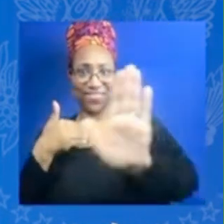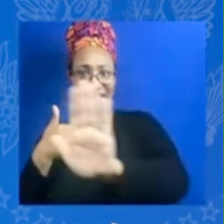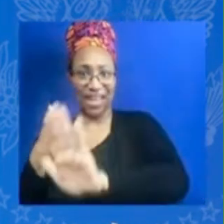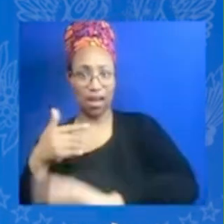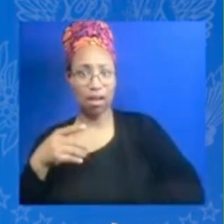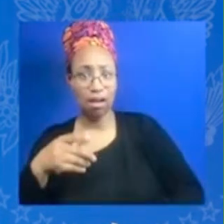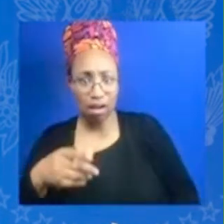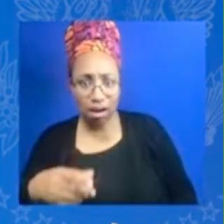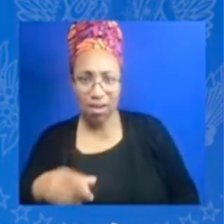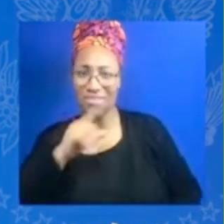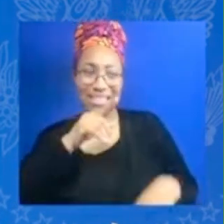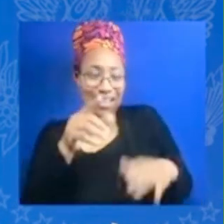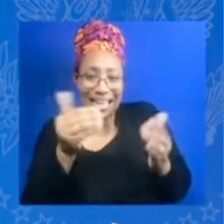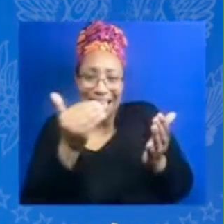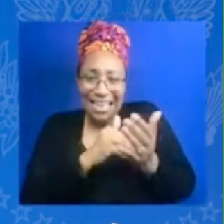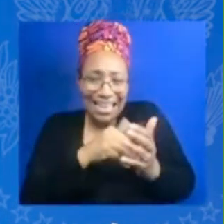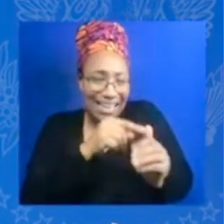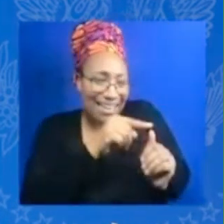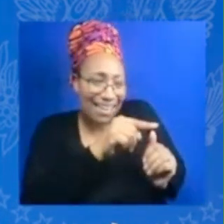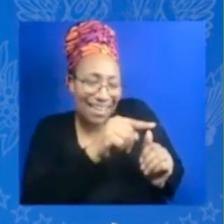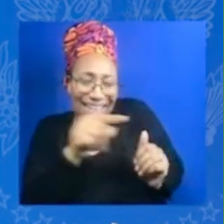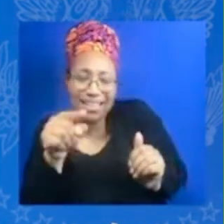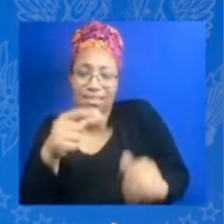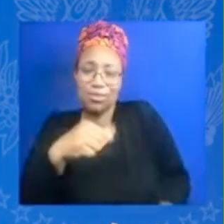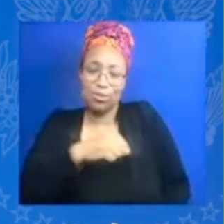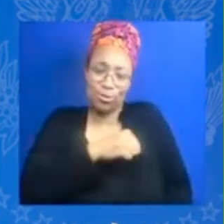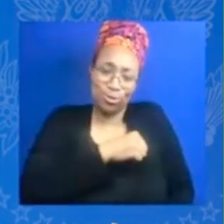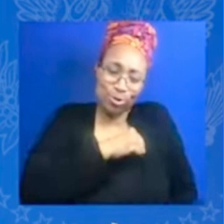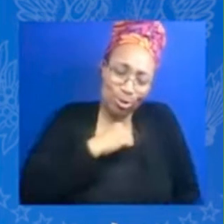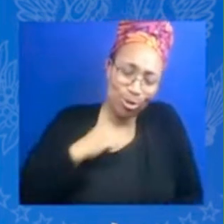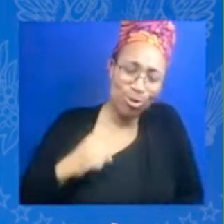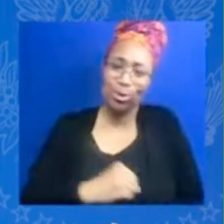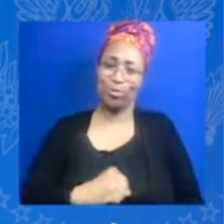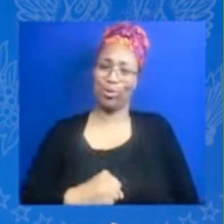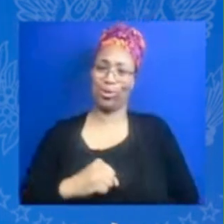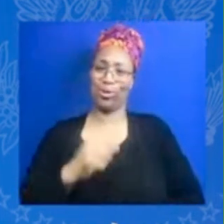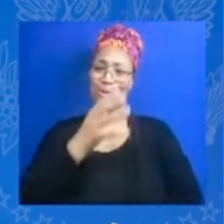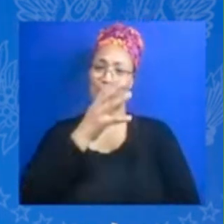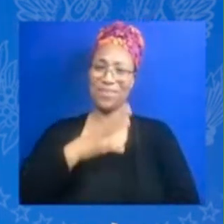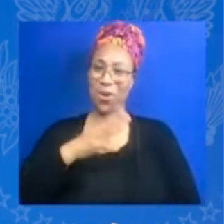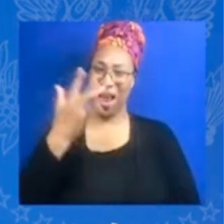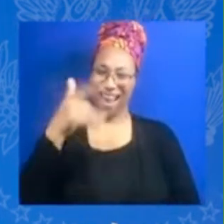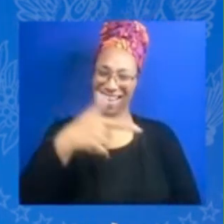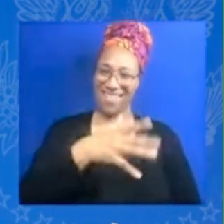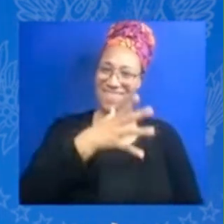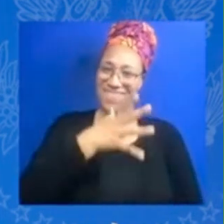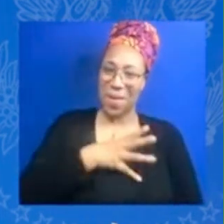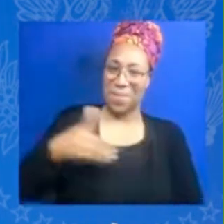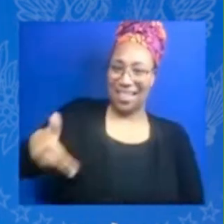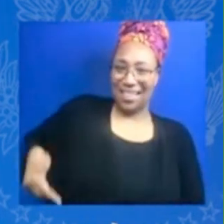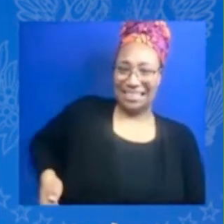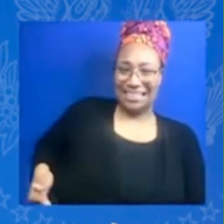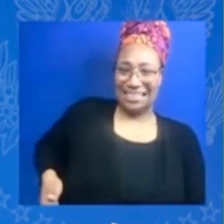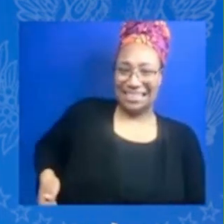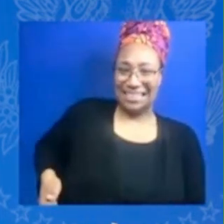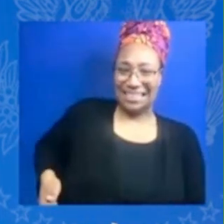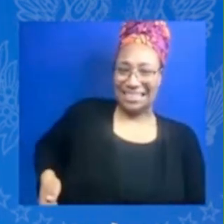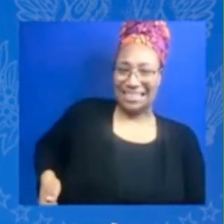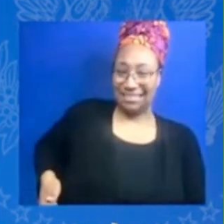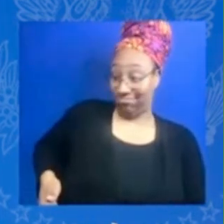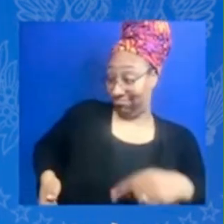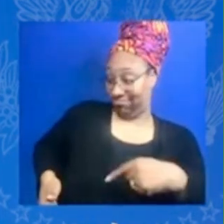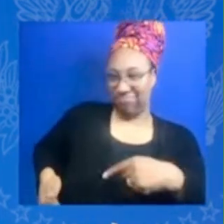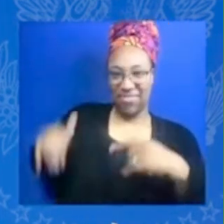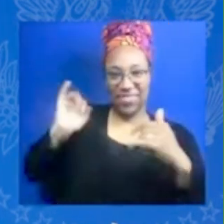superpower and that's the intuition the gut that's in you to say this is the way to go wait on this and stop